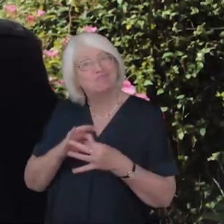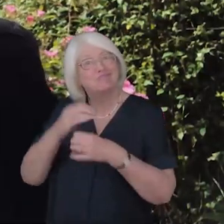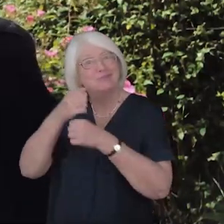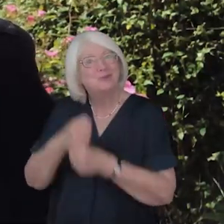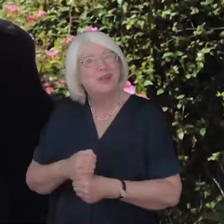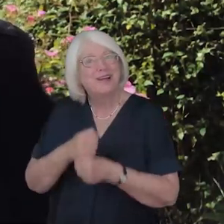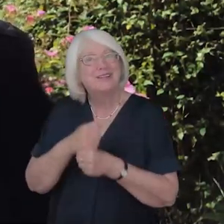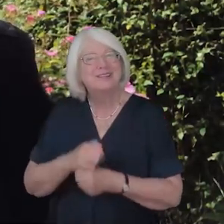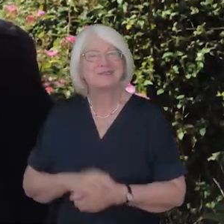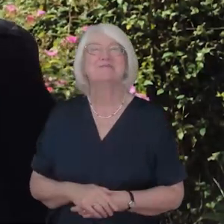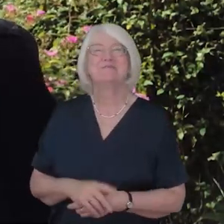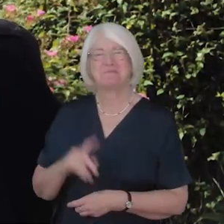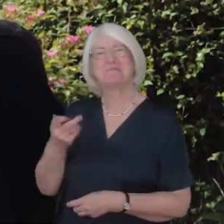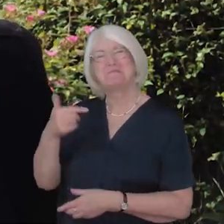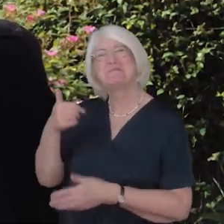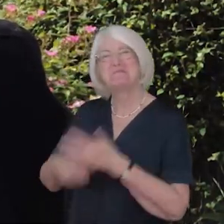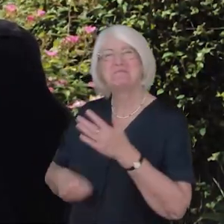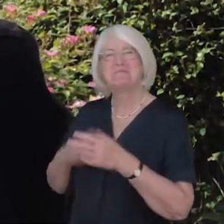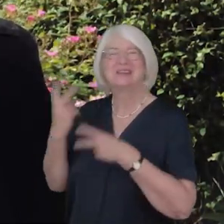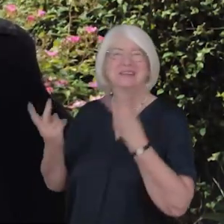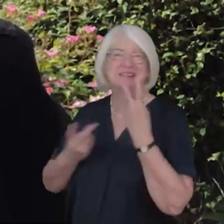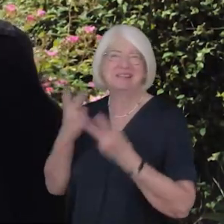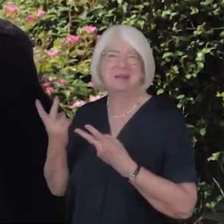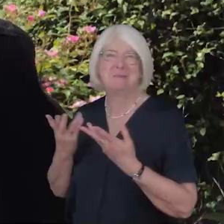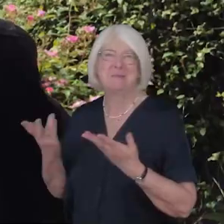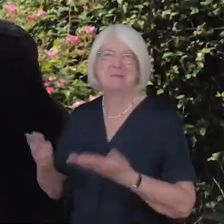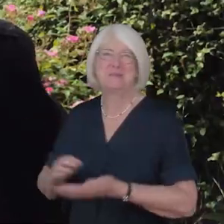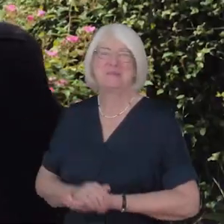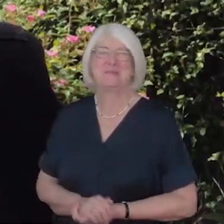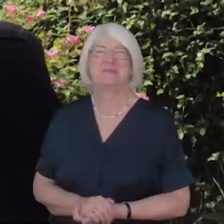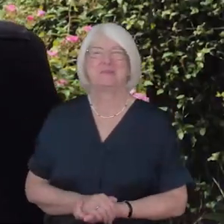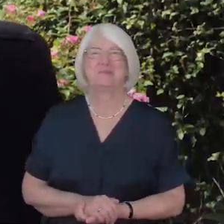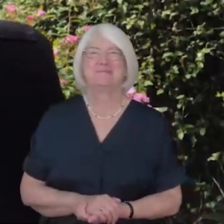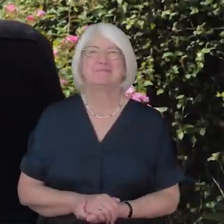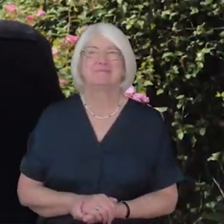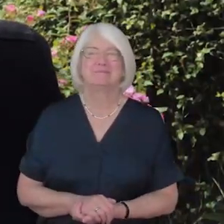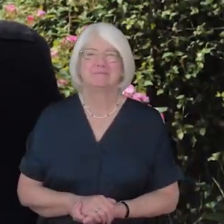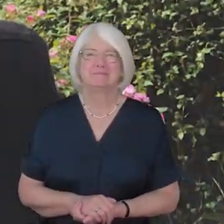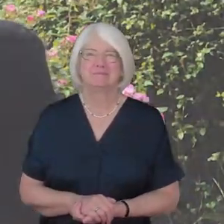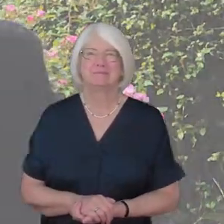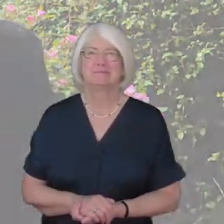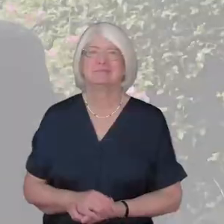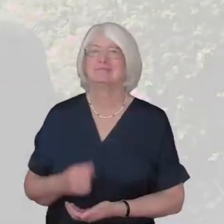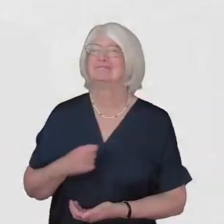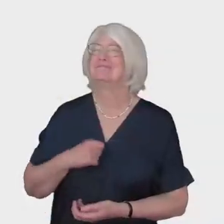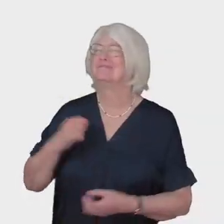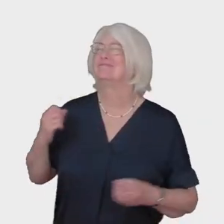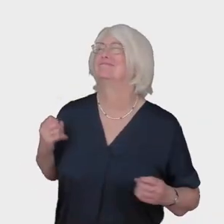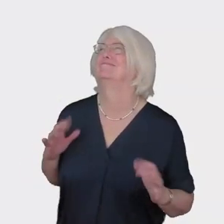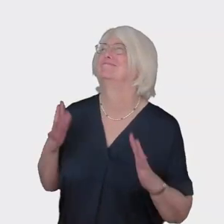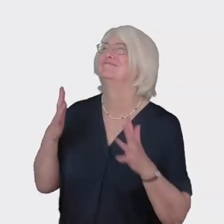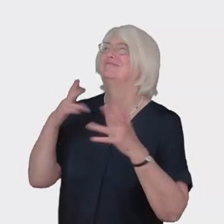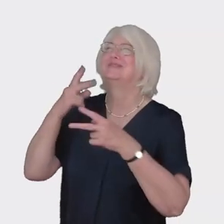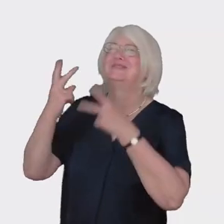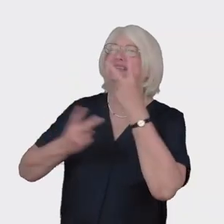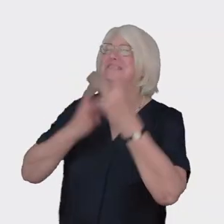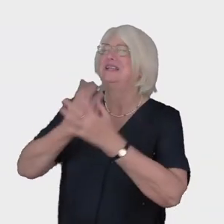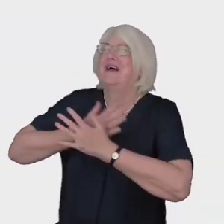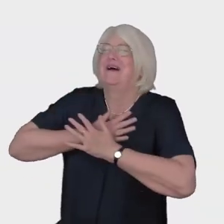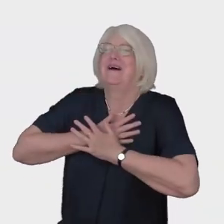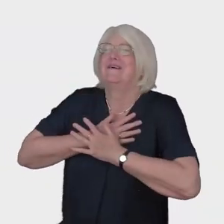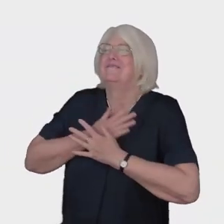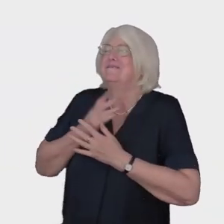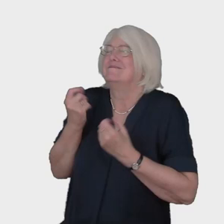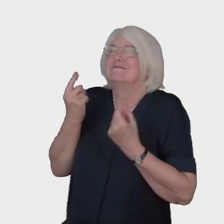Our service begins with the hymn, My Song Is Love Unknown. Our service